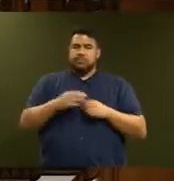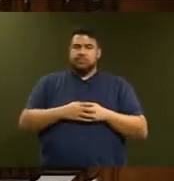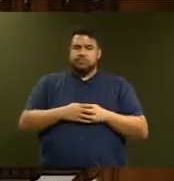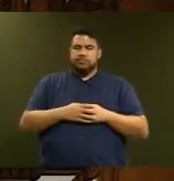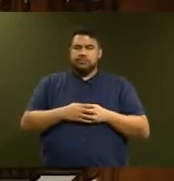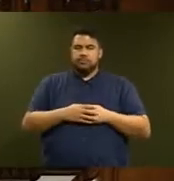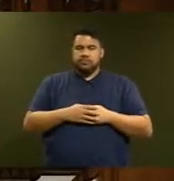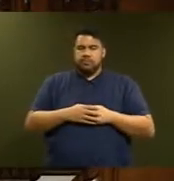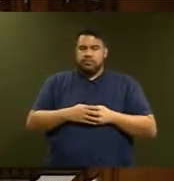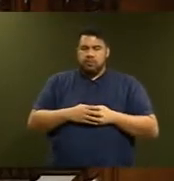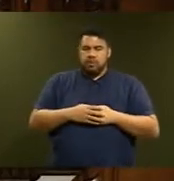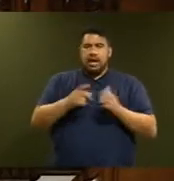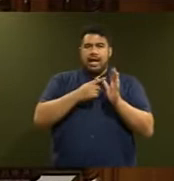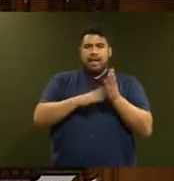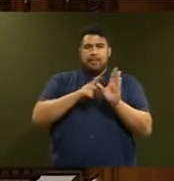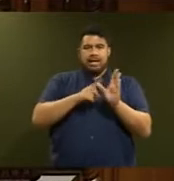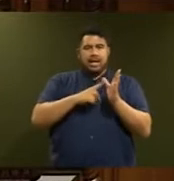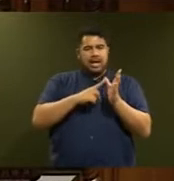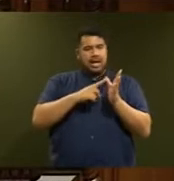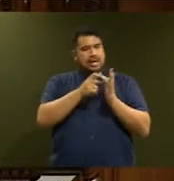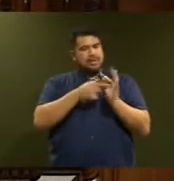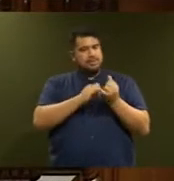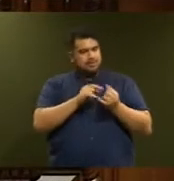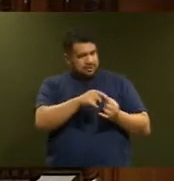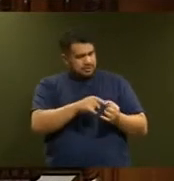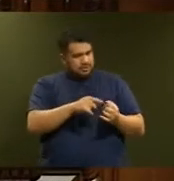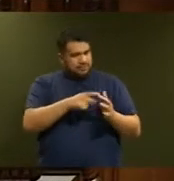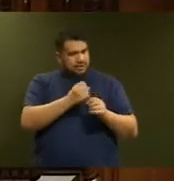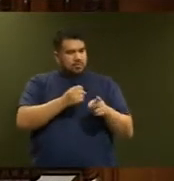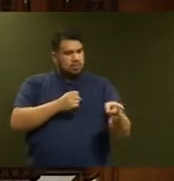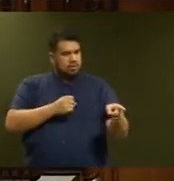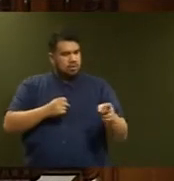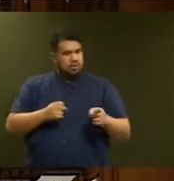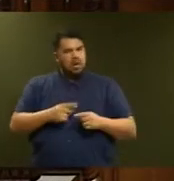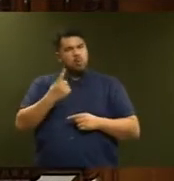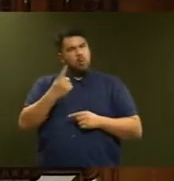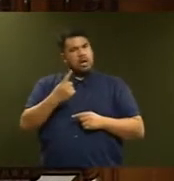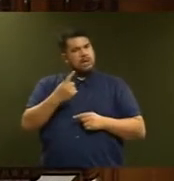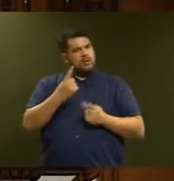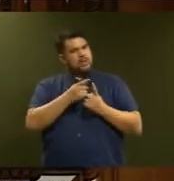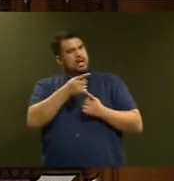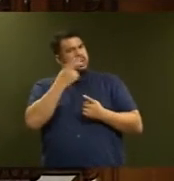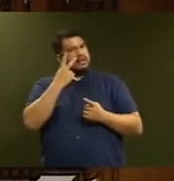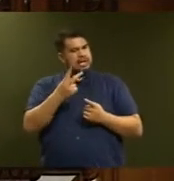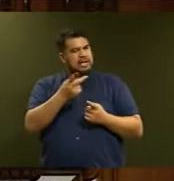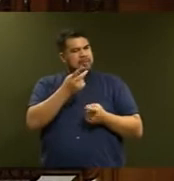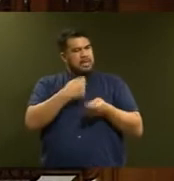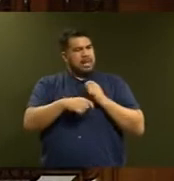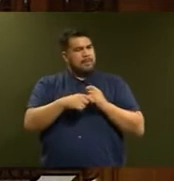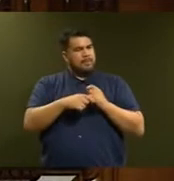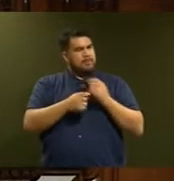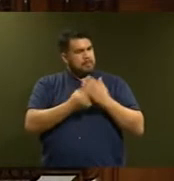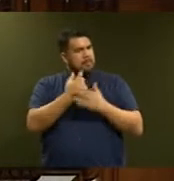draw the attention of Amy Adams, there's been a little bit of a growing habit, which I've been slack about, about asking